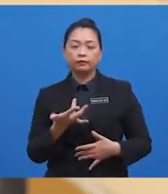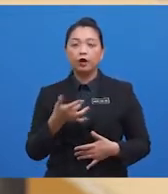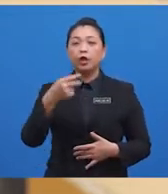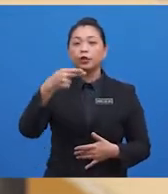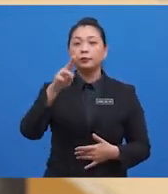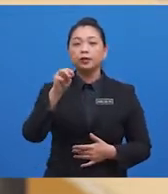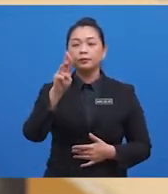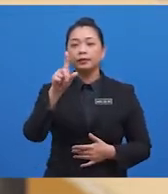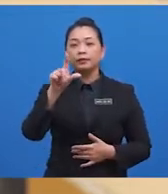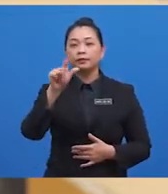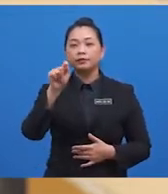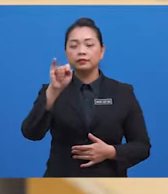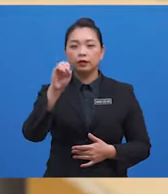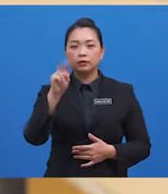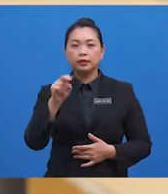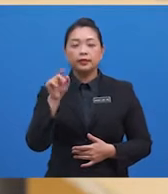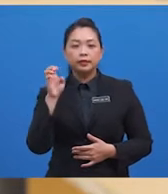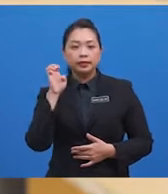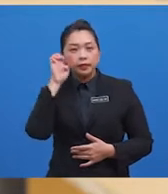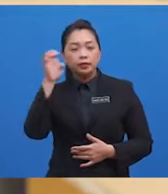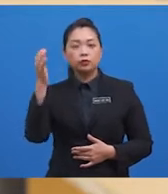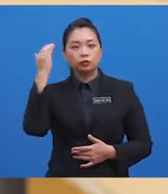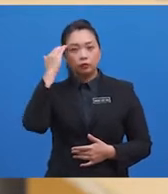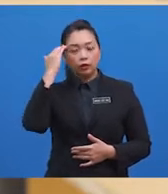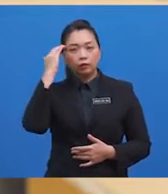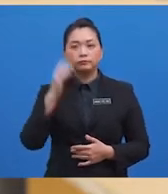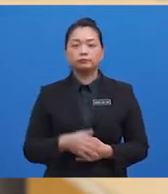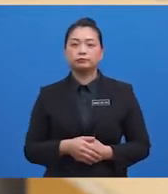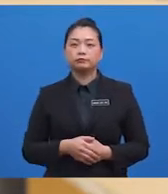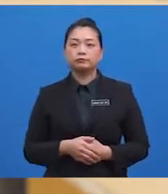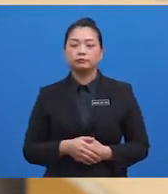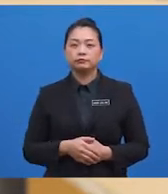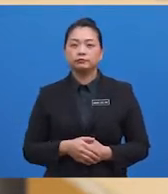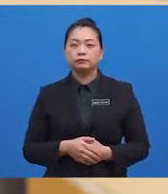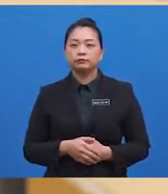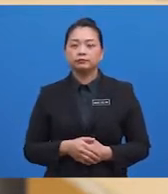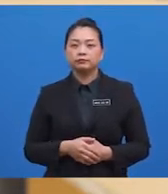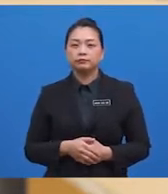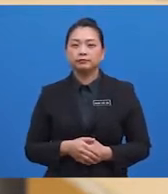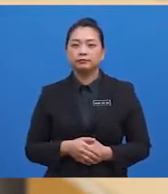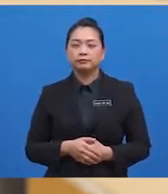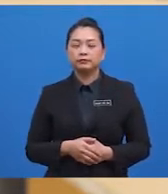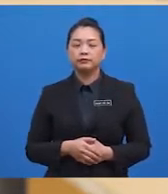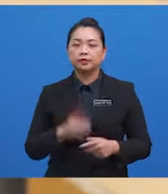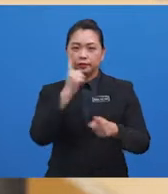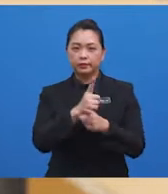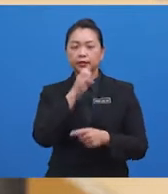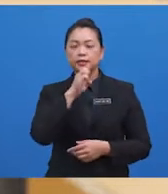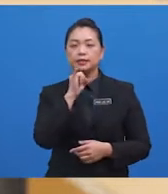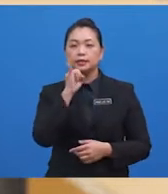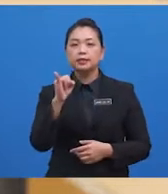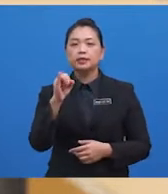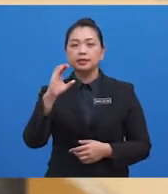humiliation and disbelief as he thought he could evade the authorities? The correct answer is C,